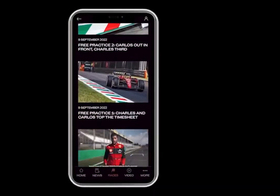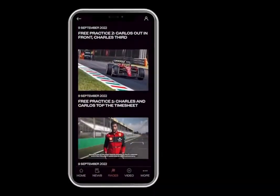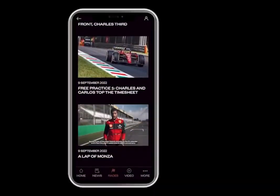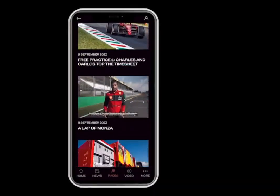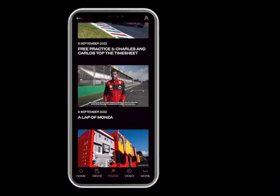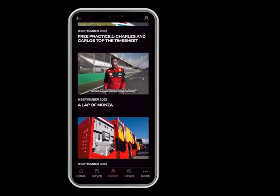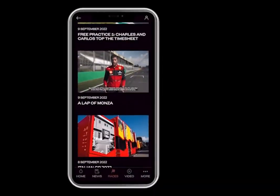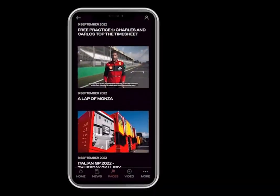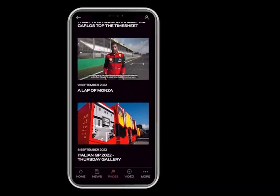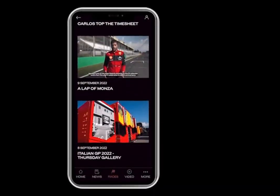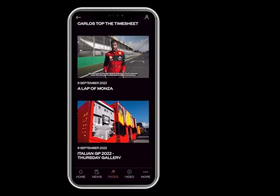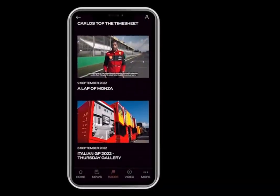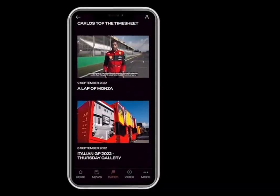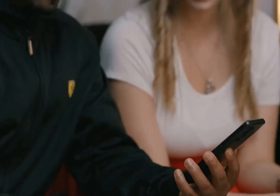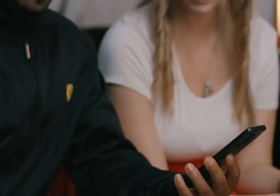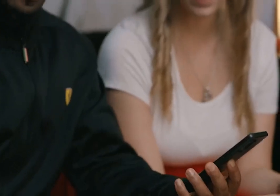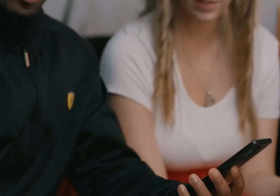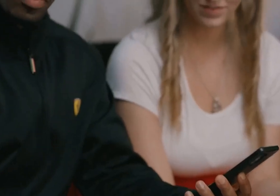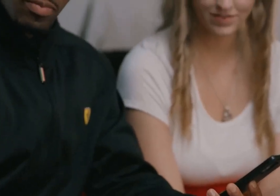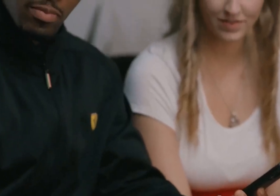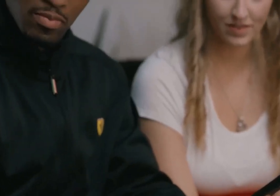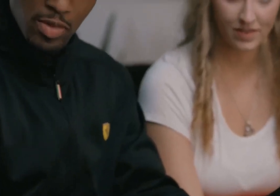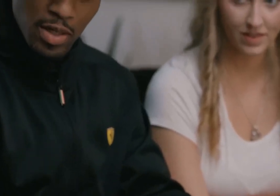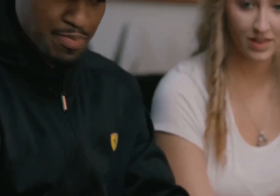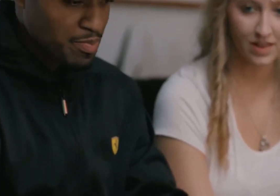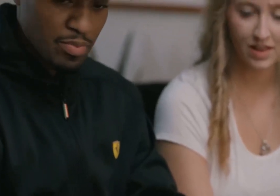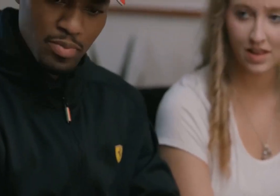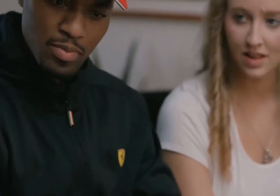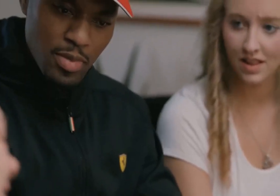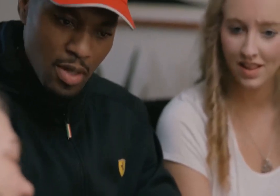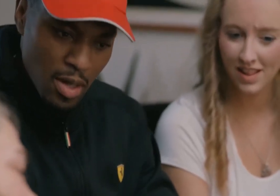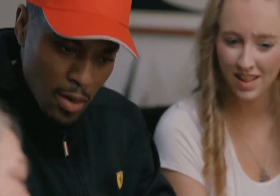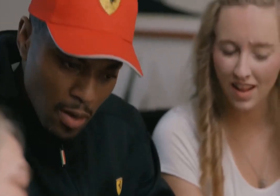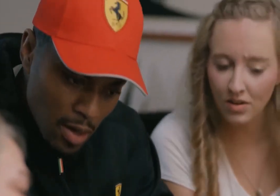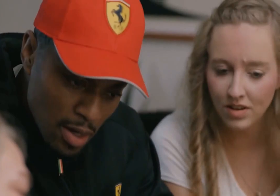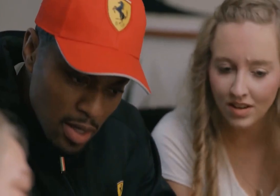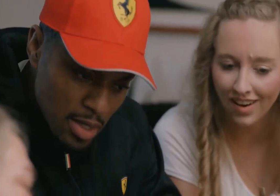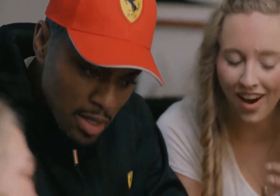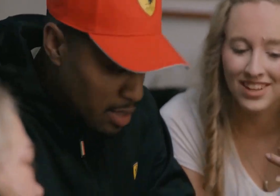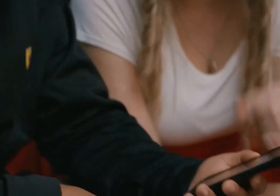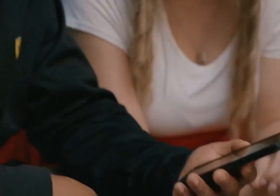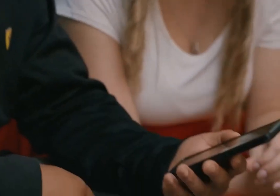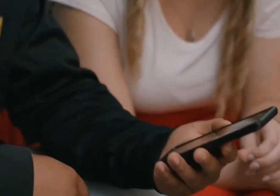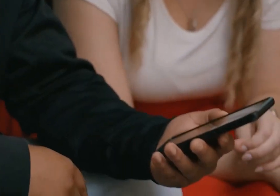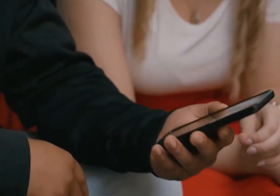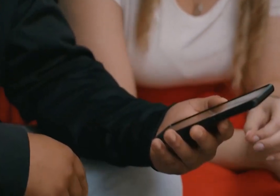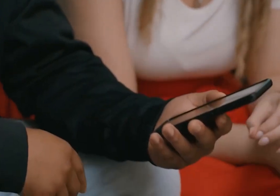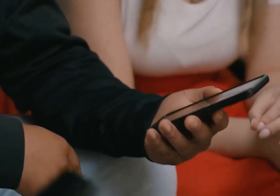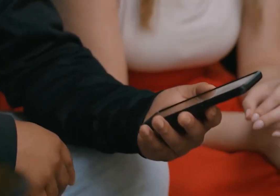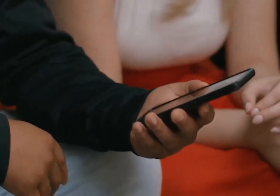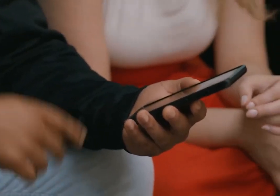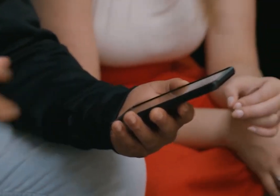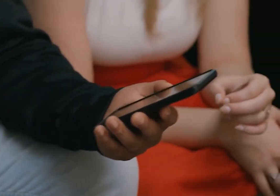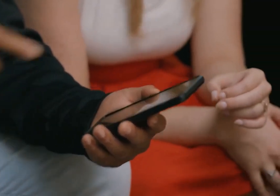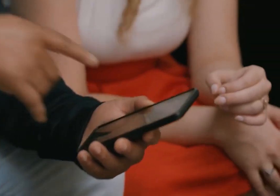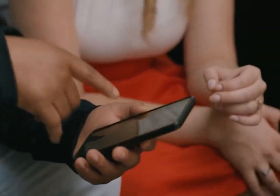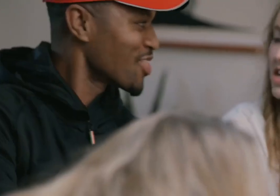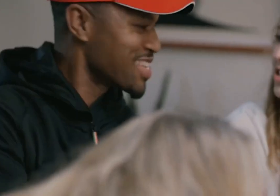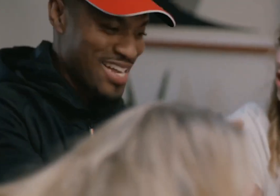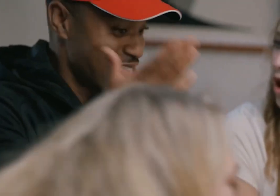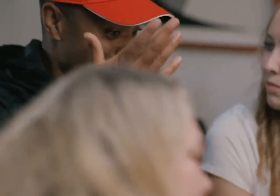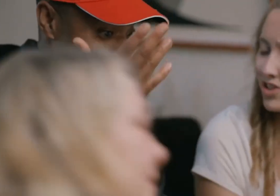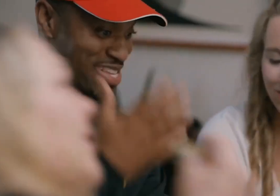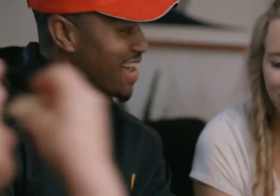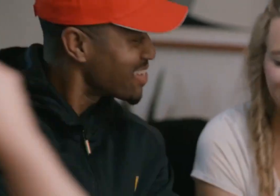content, but ensuring that it's delivered to fans in a reliable and scalable way. After all, that's the foundation of